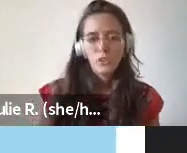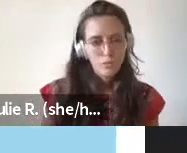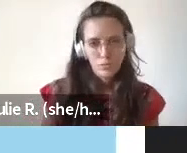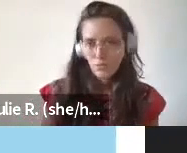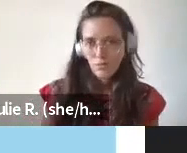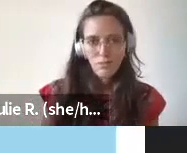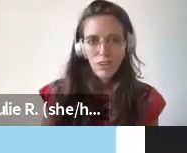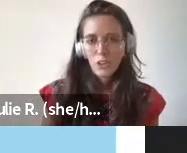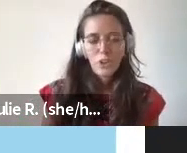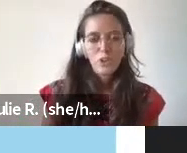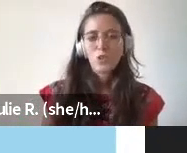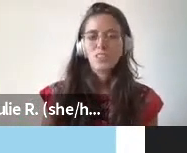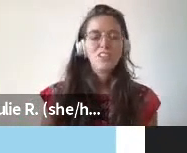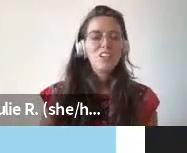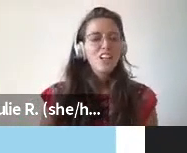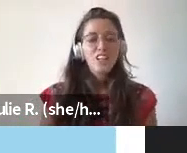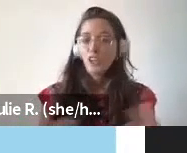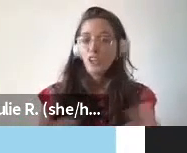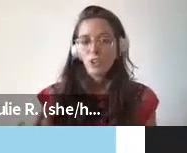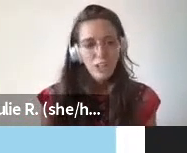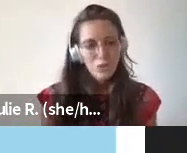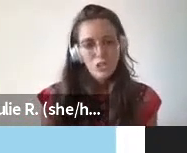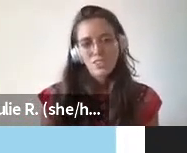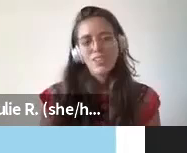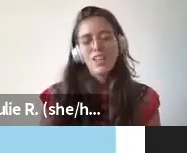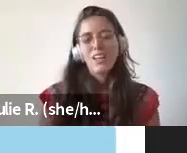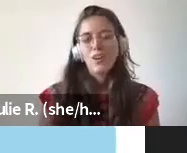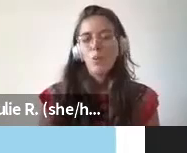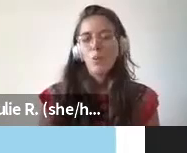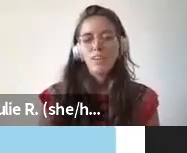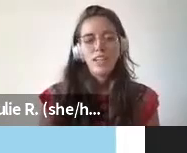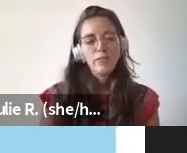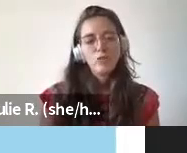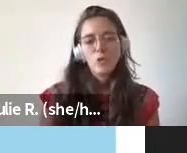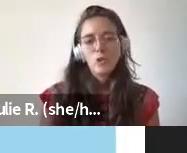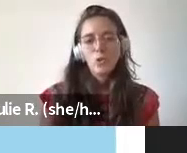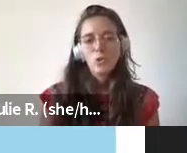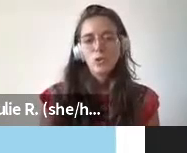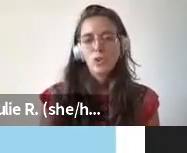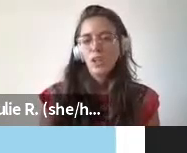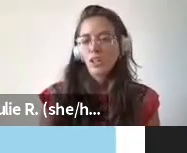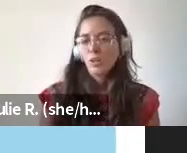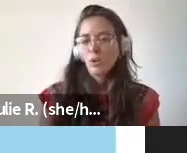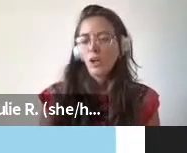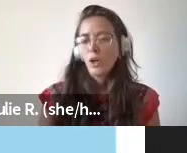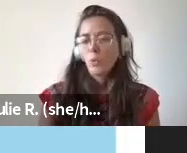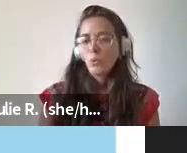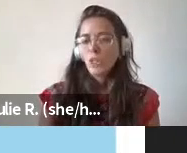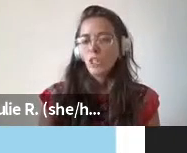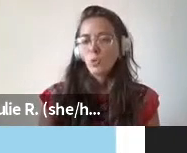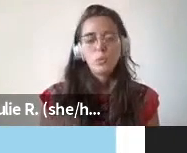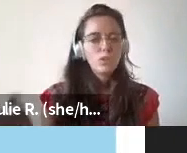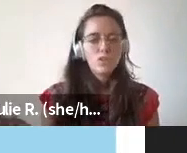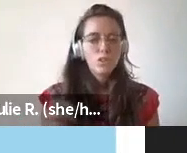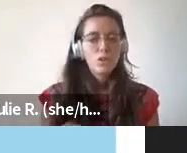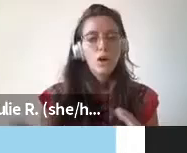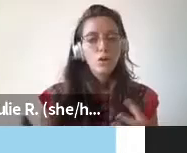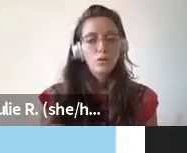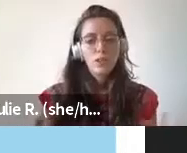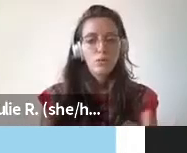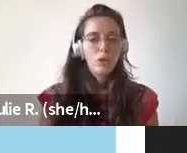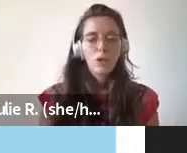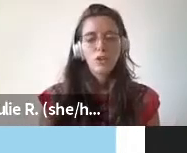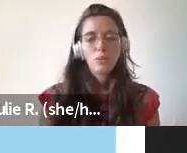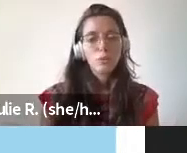than other other countries and other languages and when they have to choose uh which